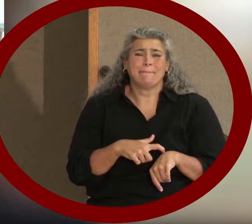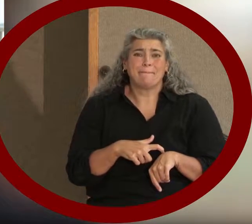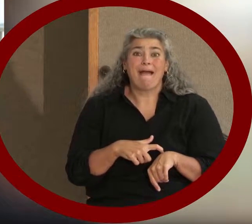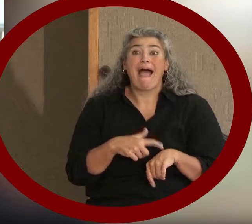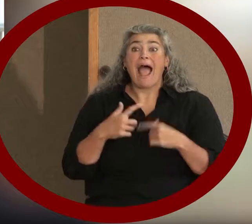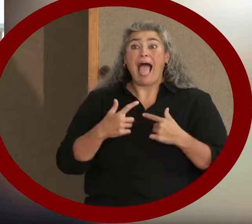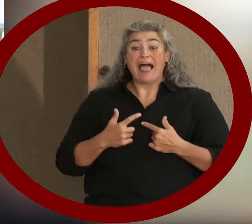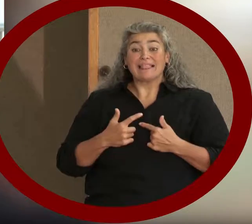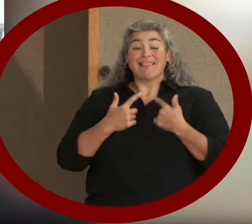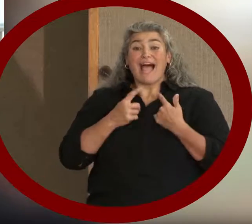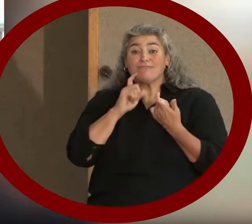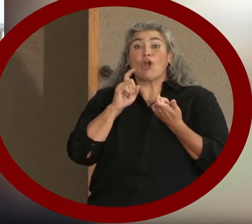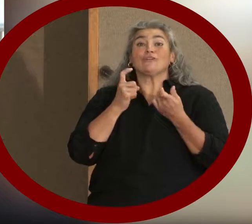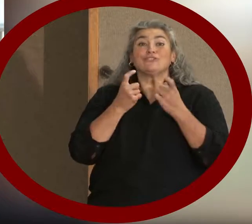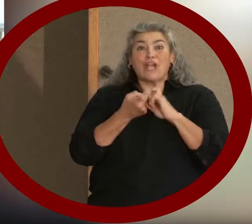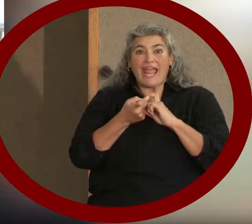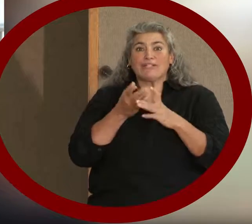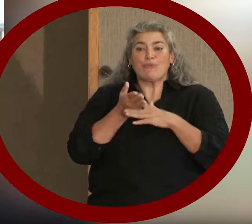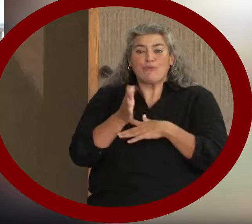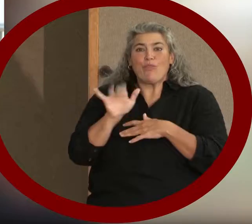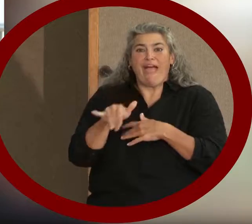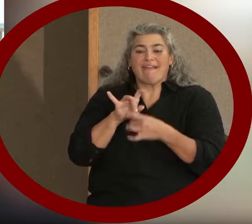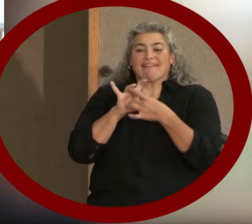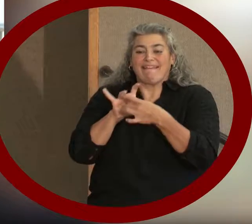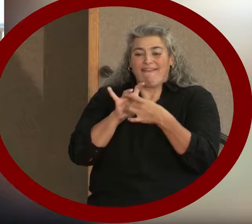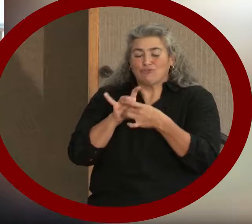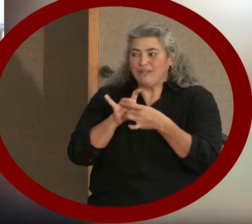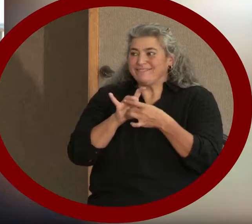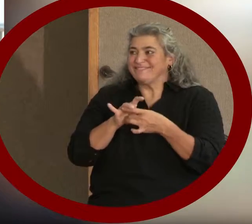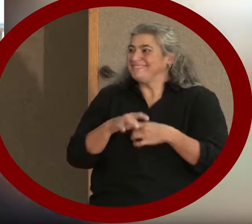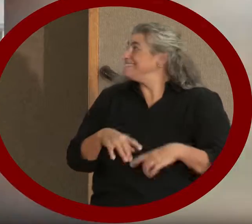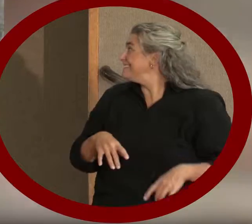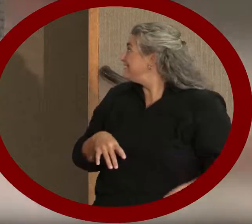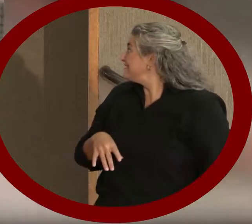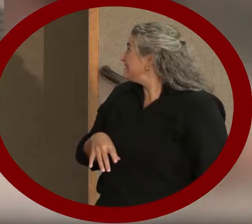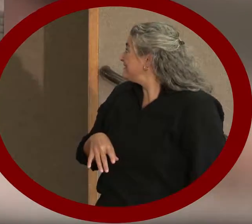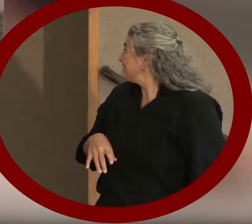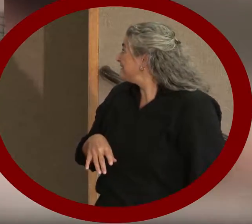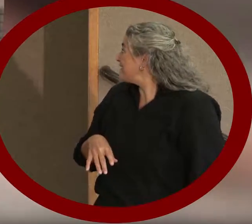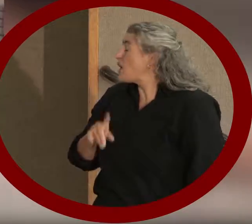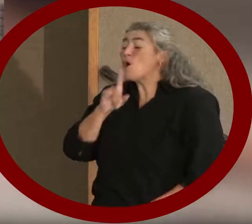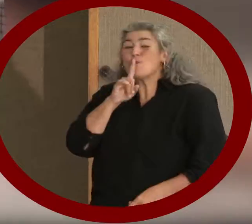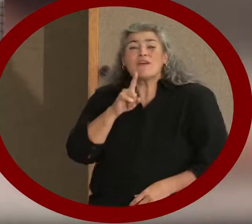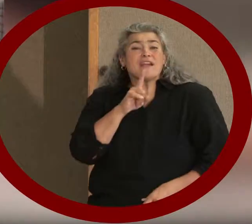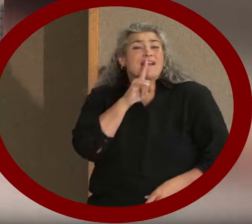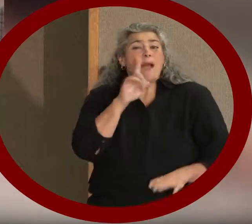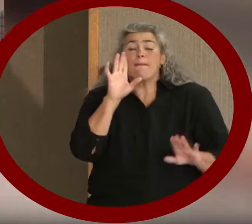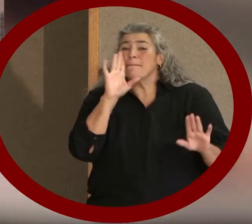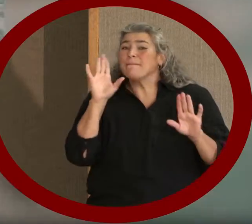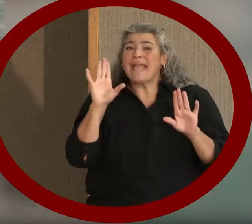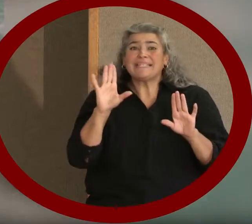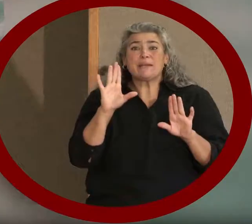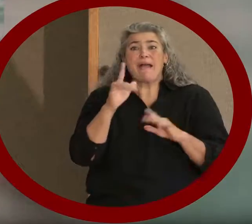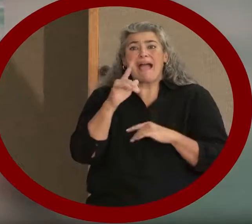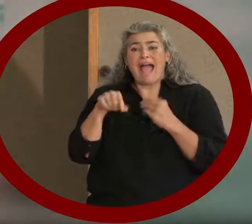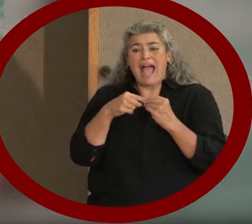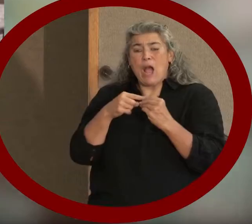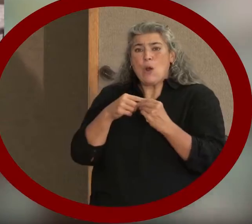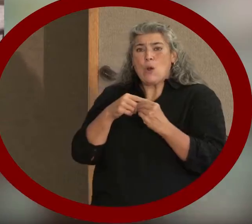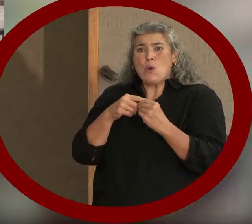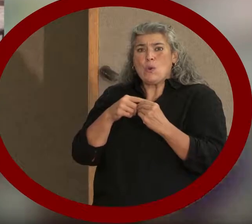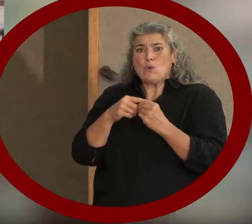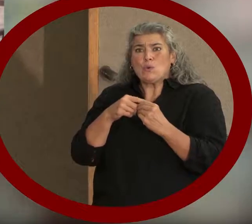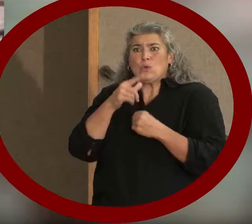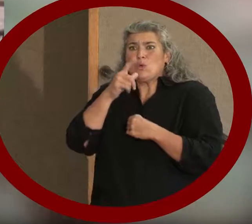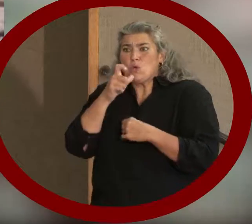the connections that CSU students make with the people that we work with. So we're very meticulous about who we match and how we match them and